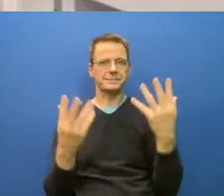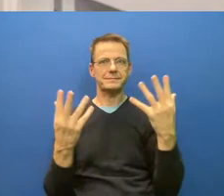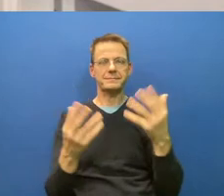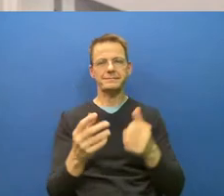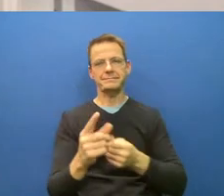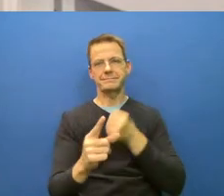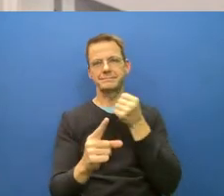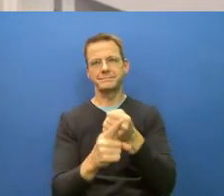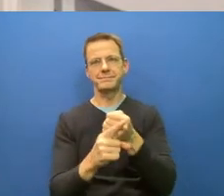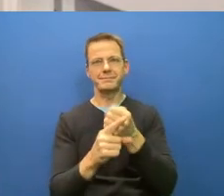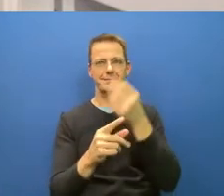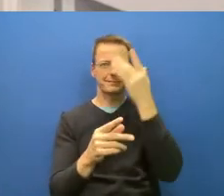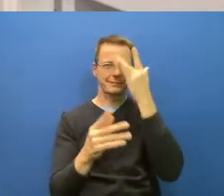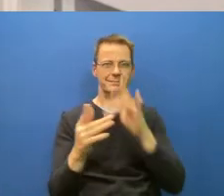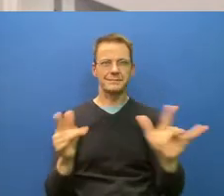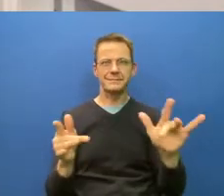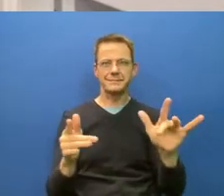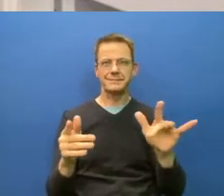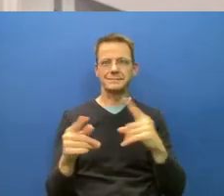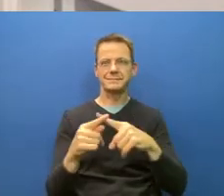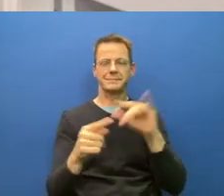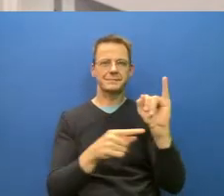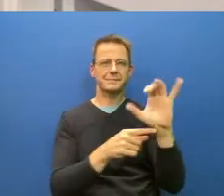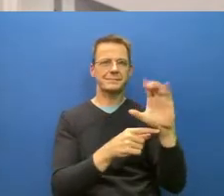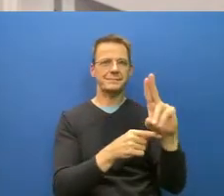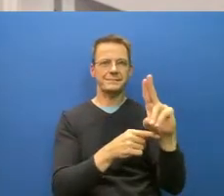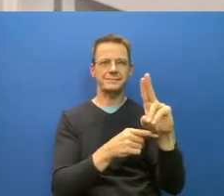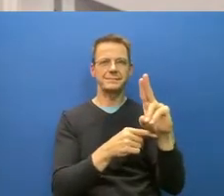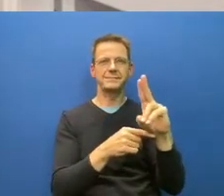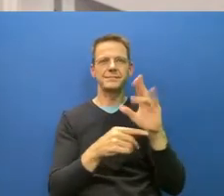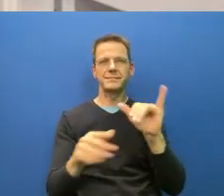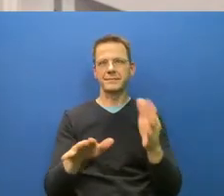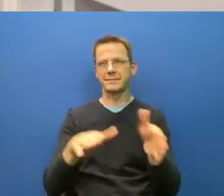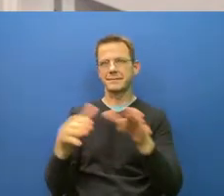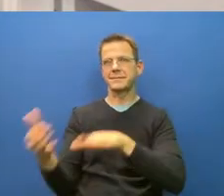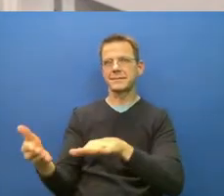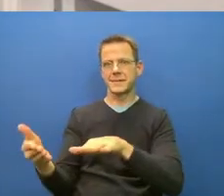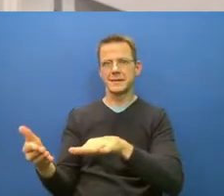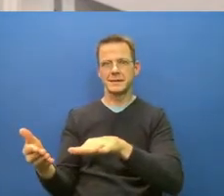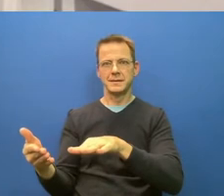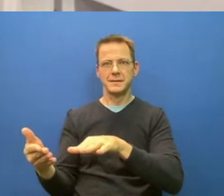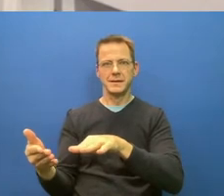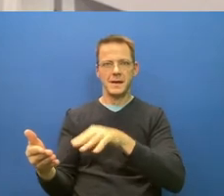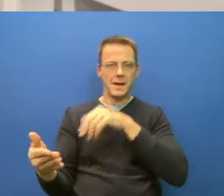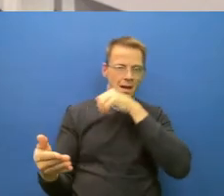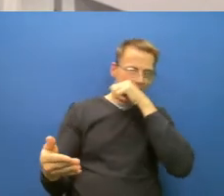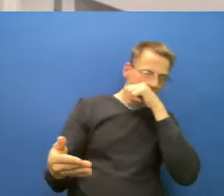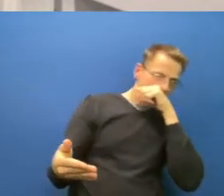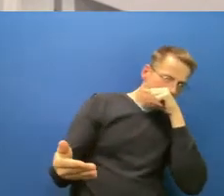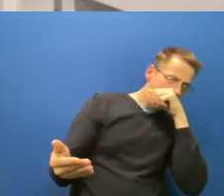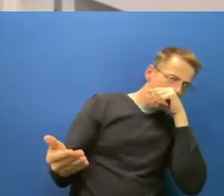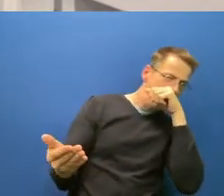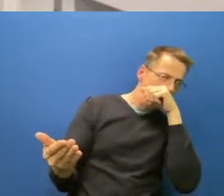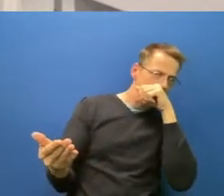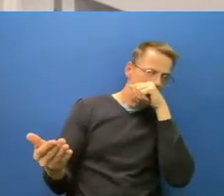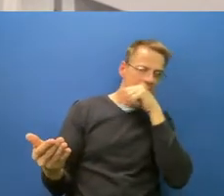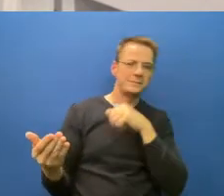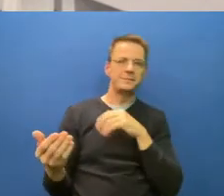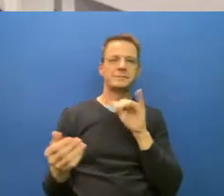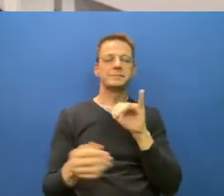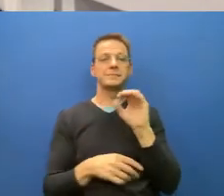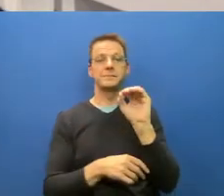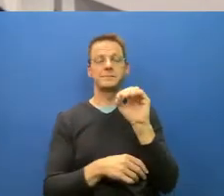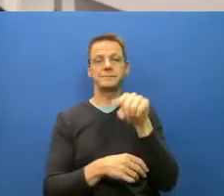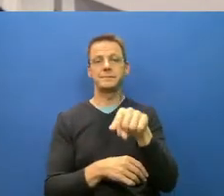So even if we have a reproduction number of 0.9, for example, but you have, you know, 2000 cases a day,